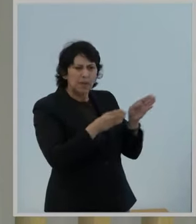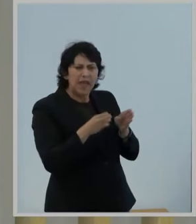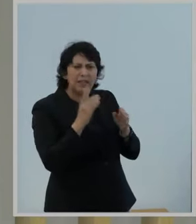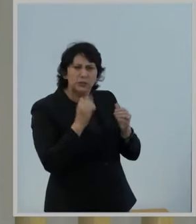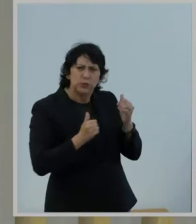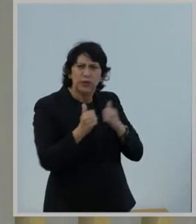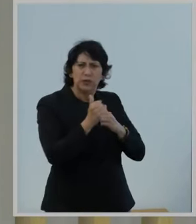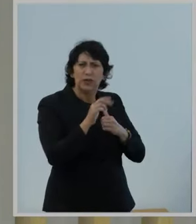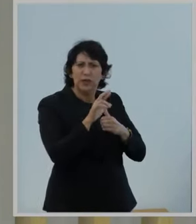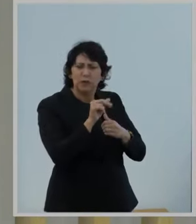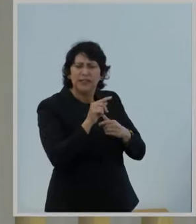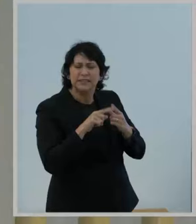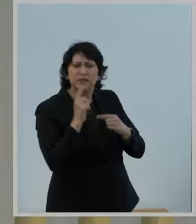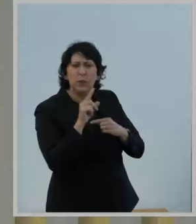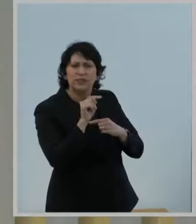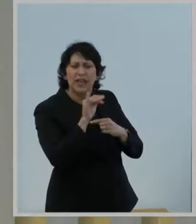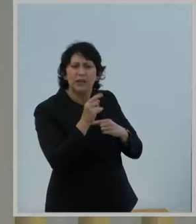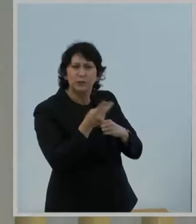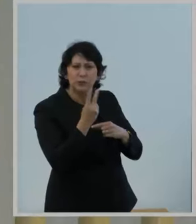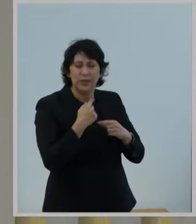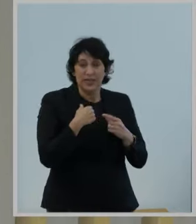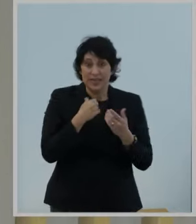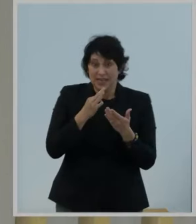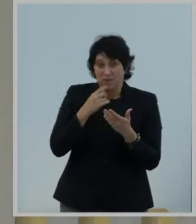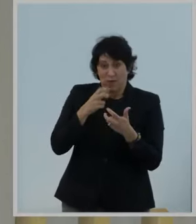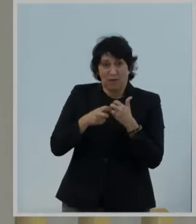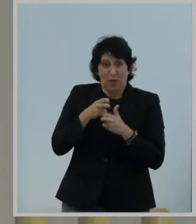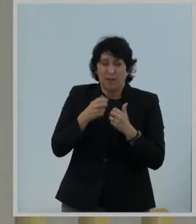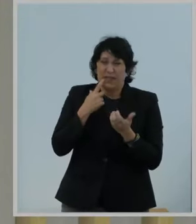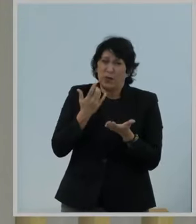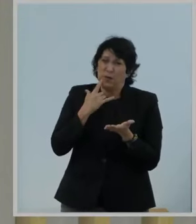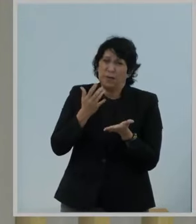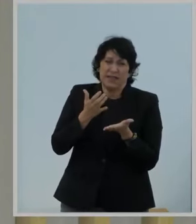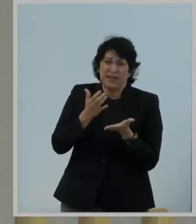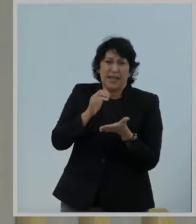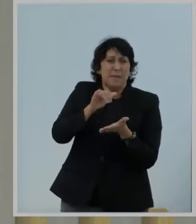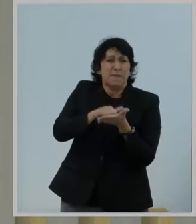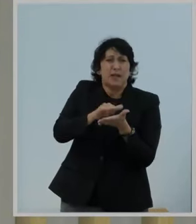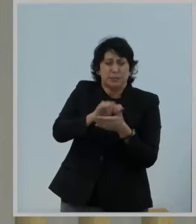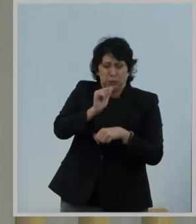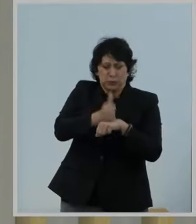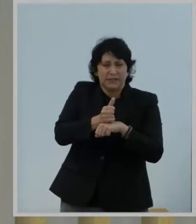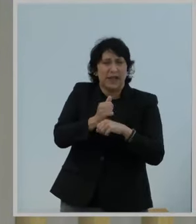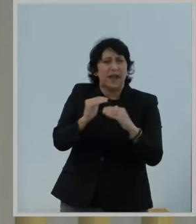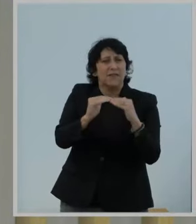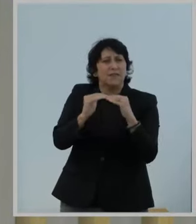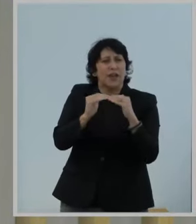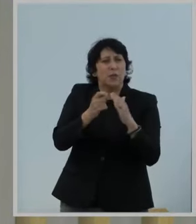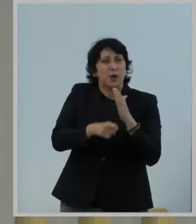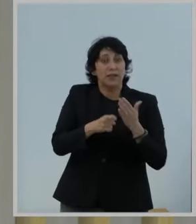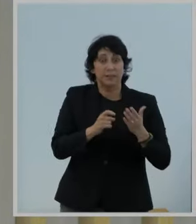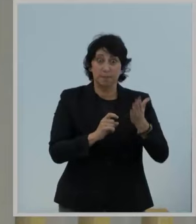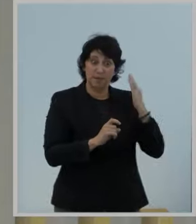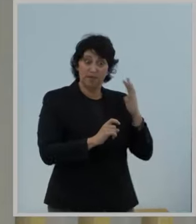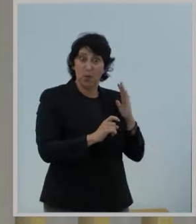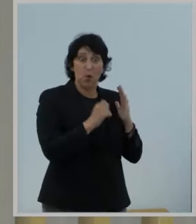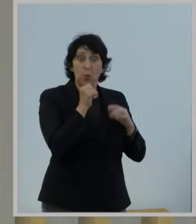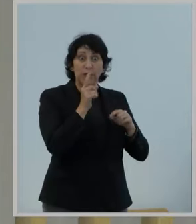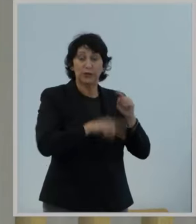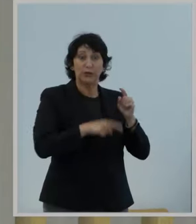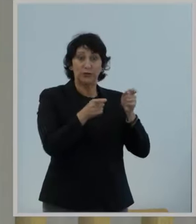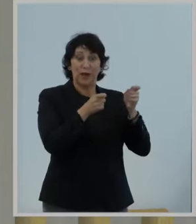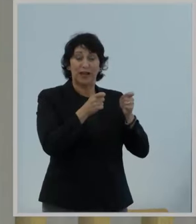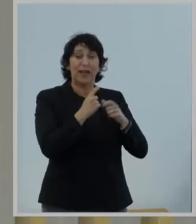And if we tried, I'd like to point out that it would probably be impossible to set a fair price. We couldn't do it properly when we were just regulating one big phone